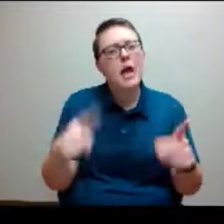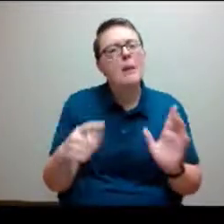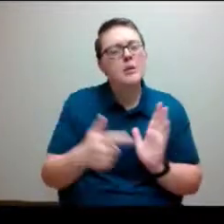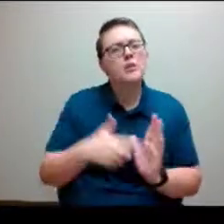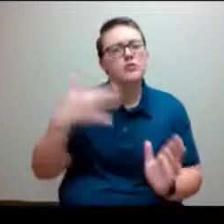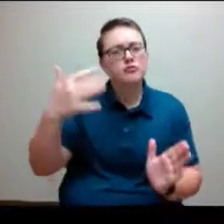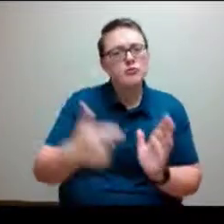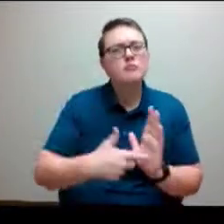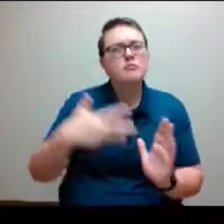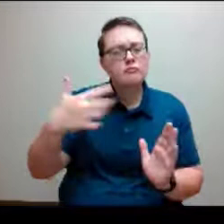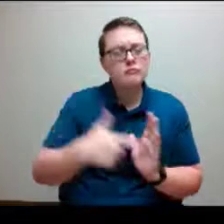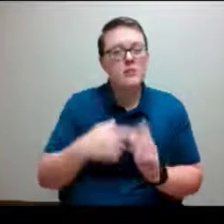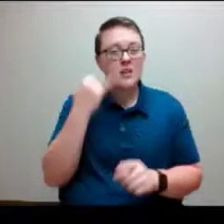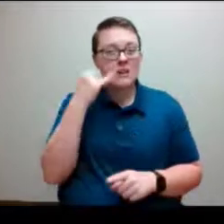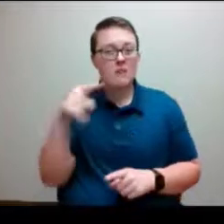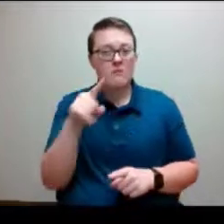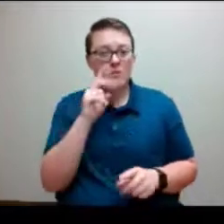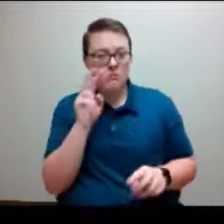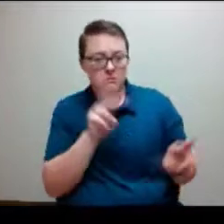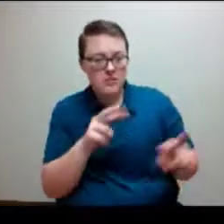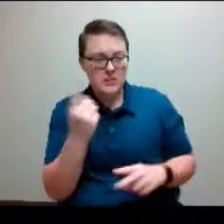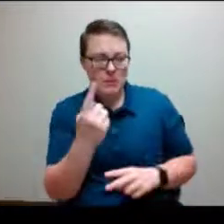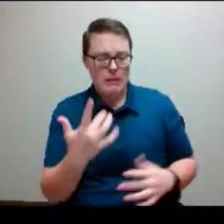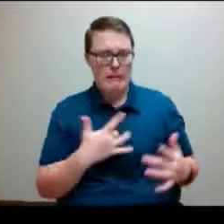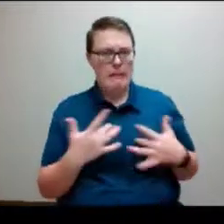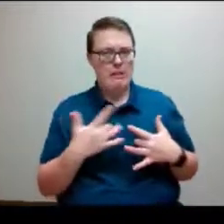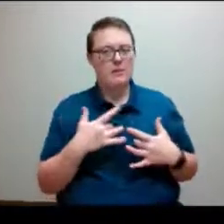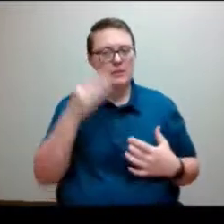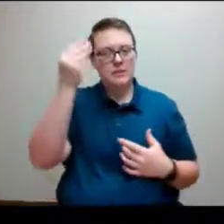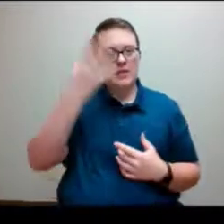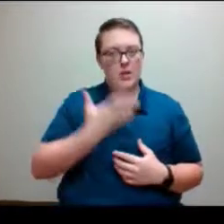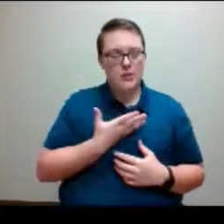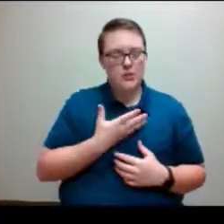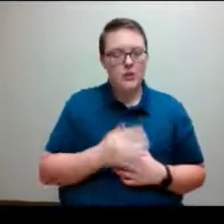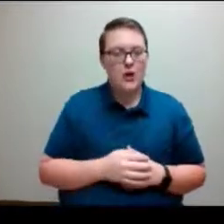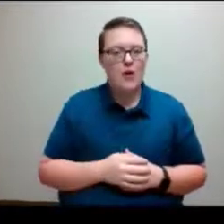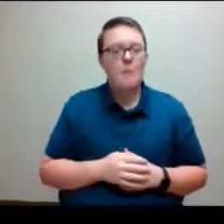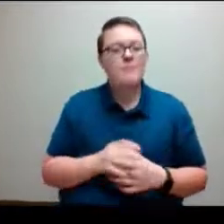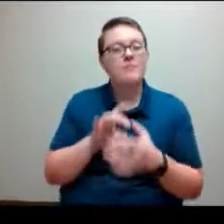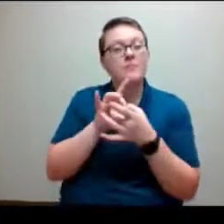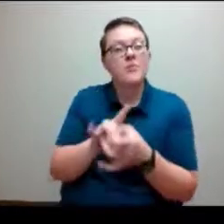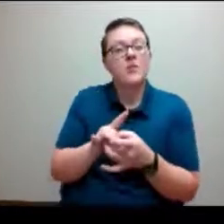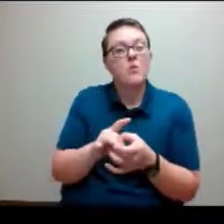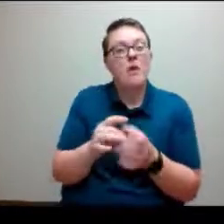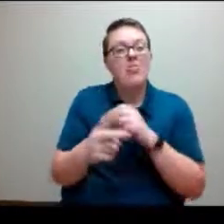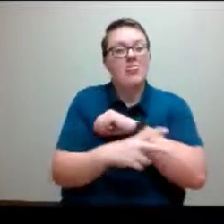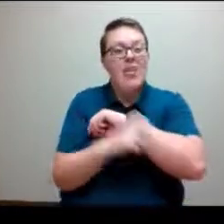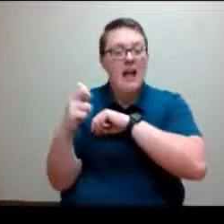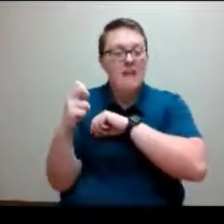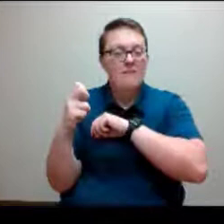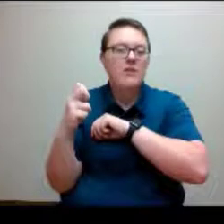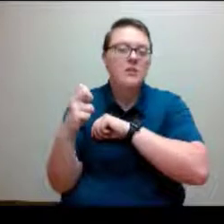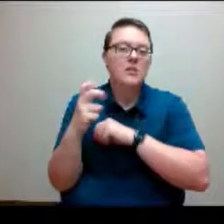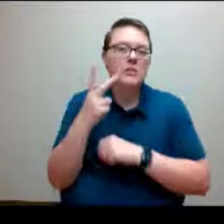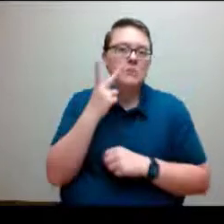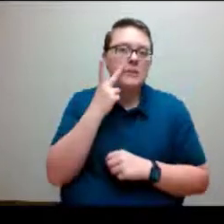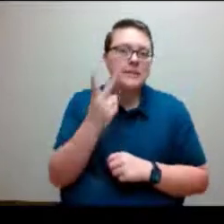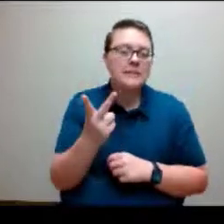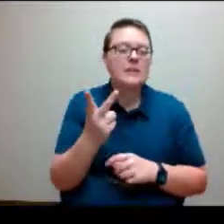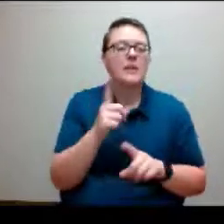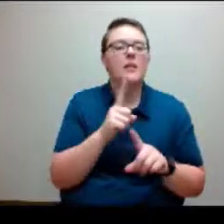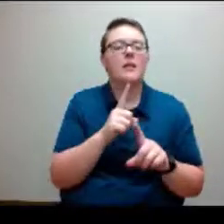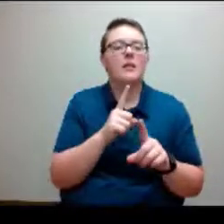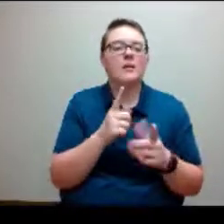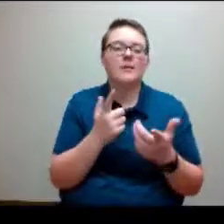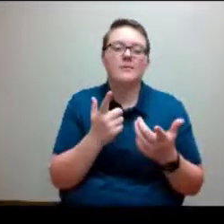concerns, let us know. When it comes to theft, we definitely see that primarily in the context of basic